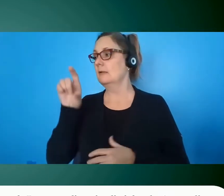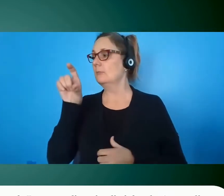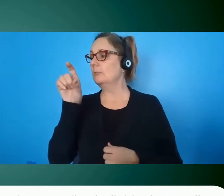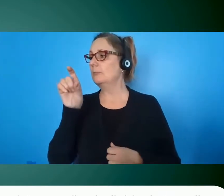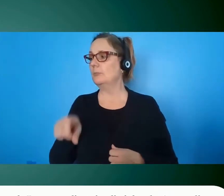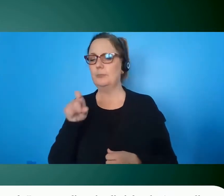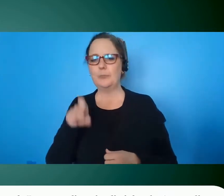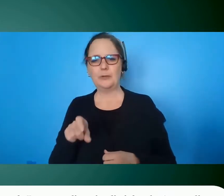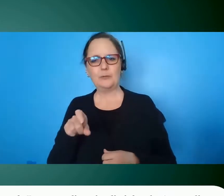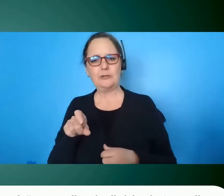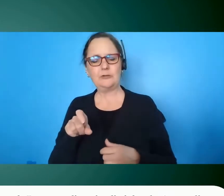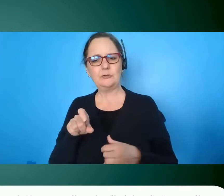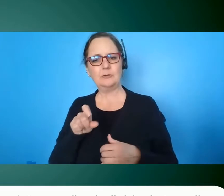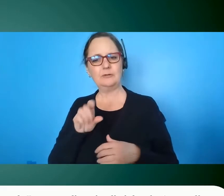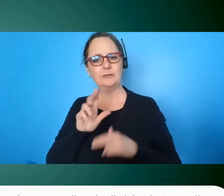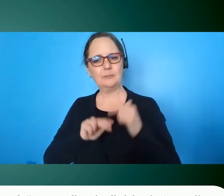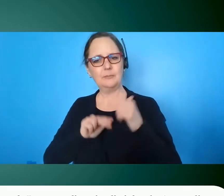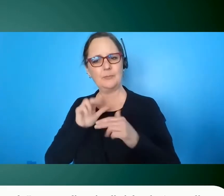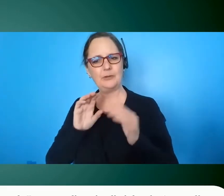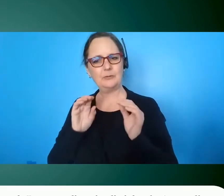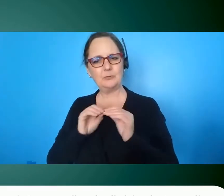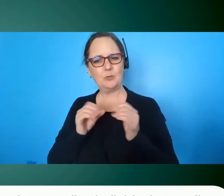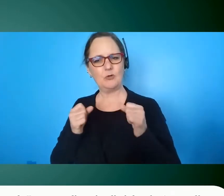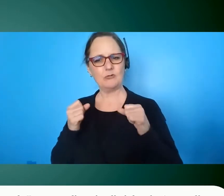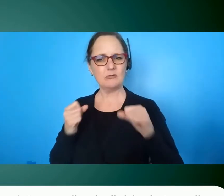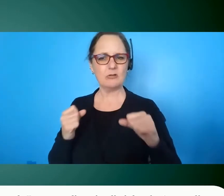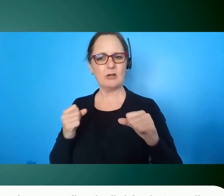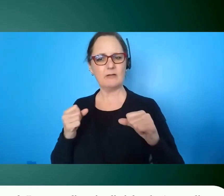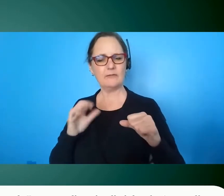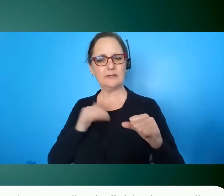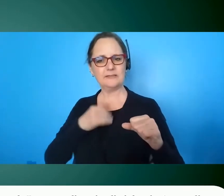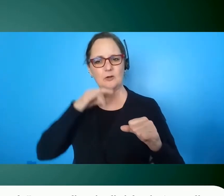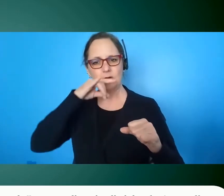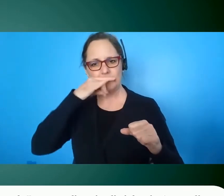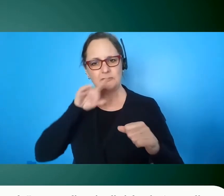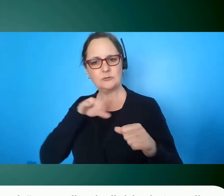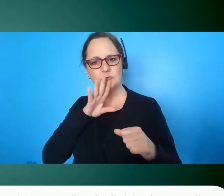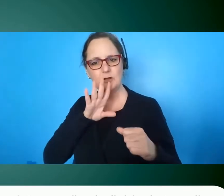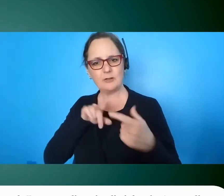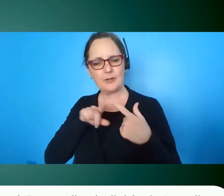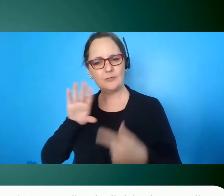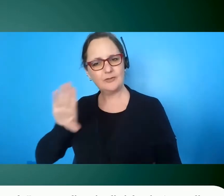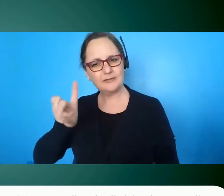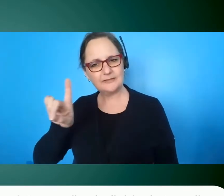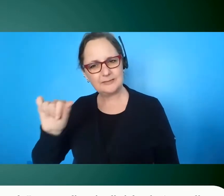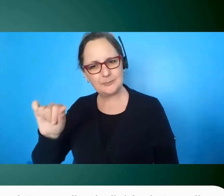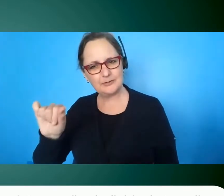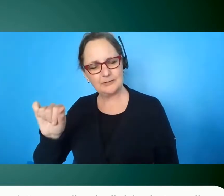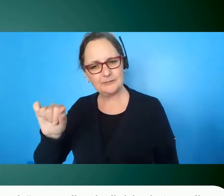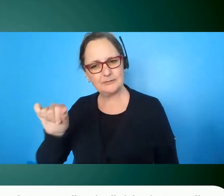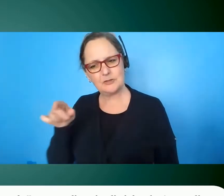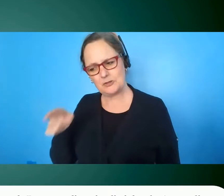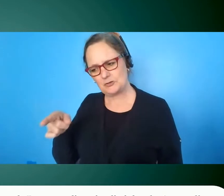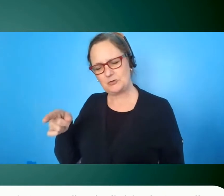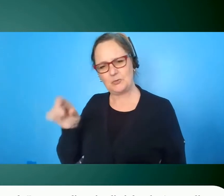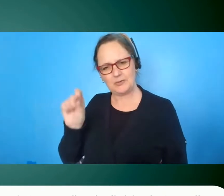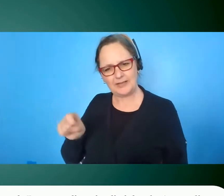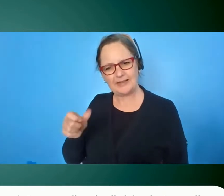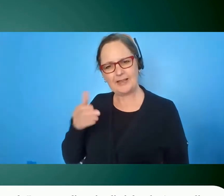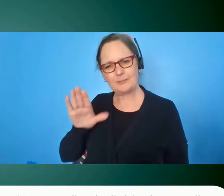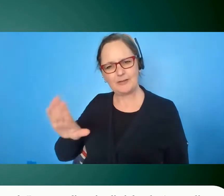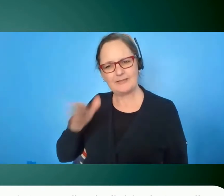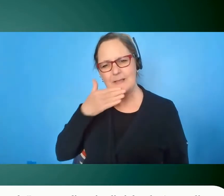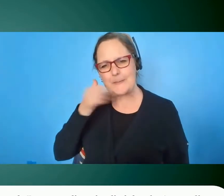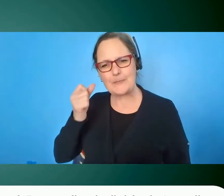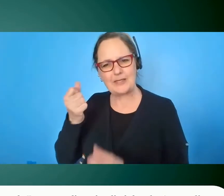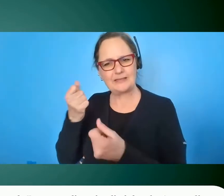more confidence in our kids to talk about disabilities in a way that allows them to be their best self-advocates when